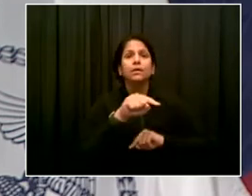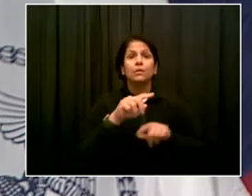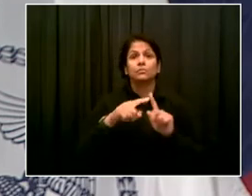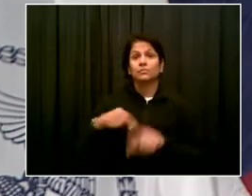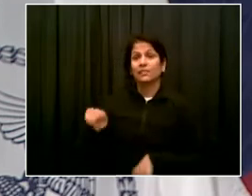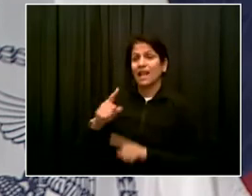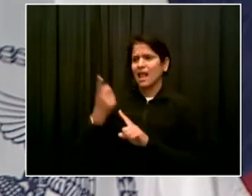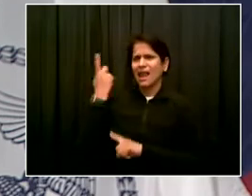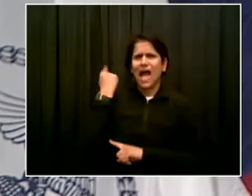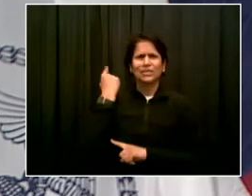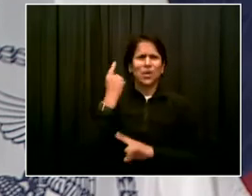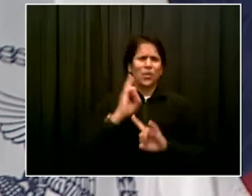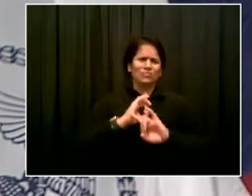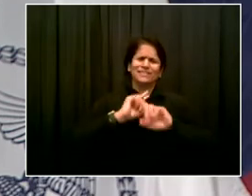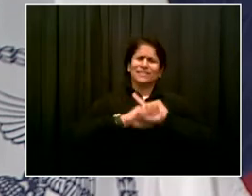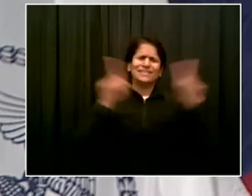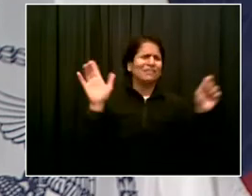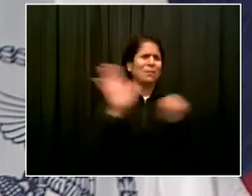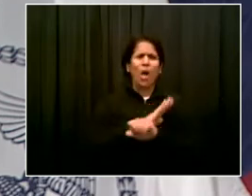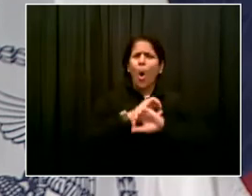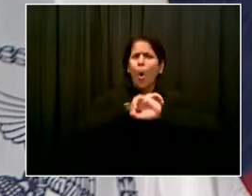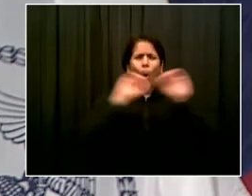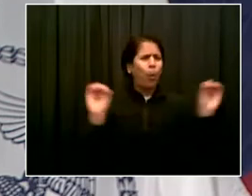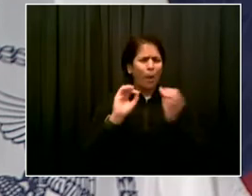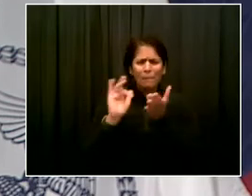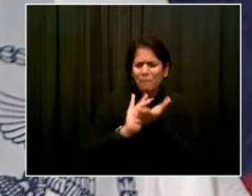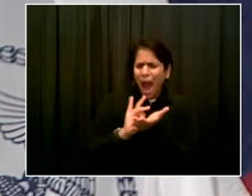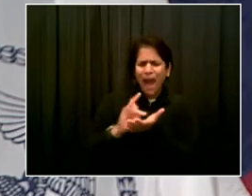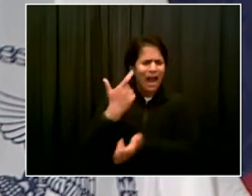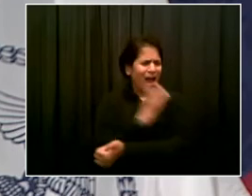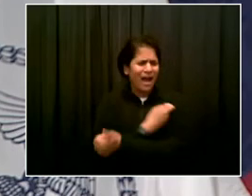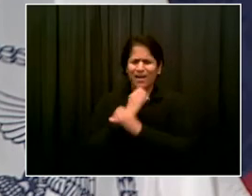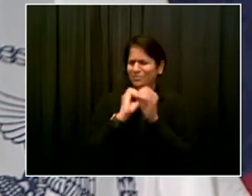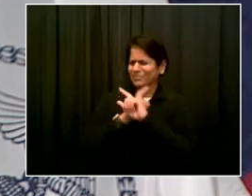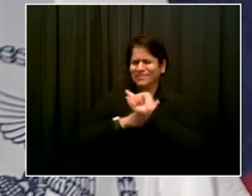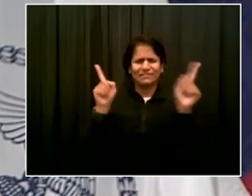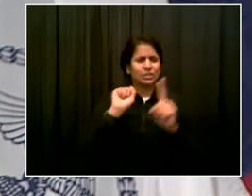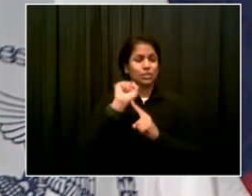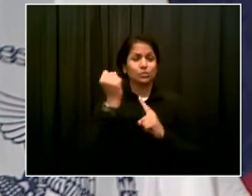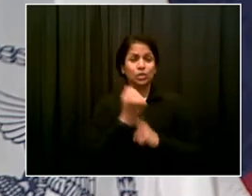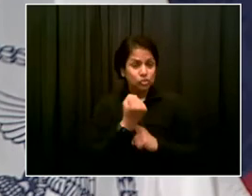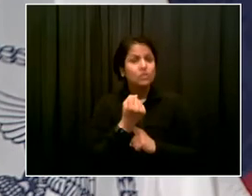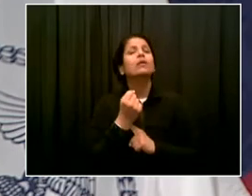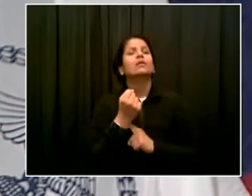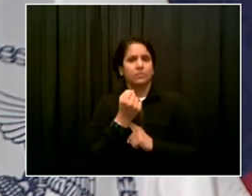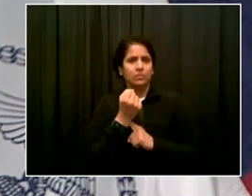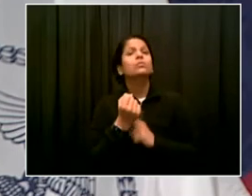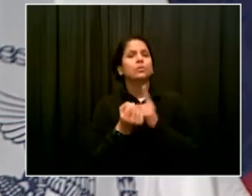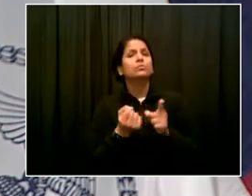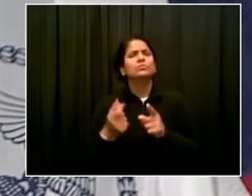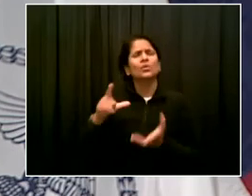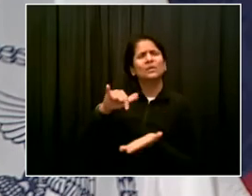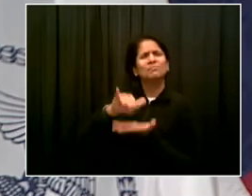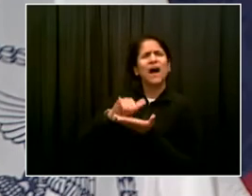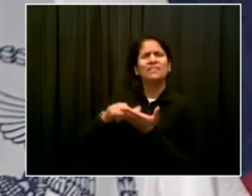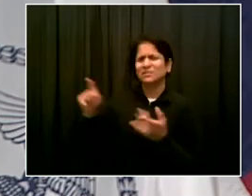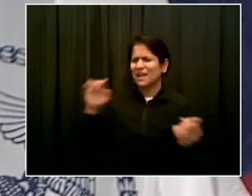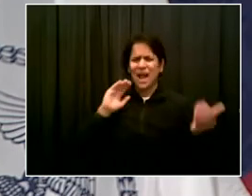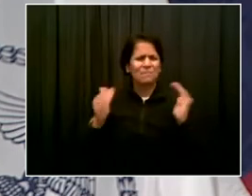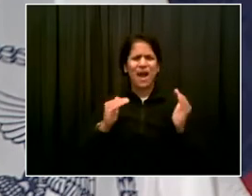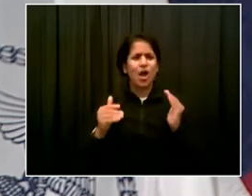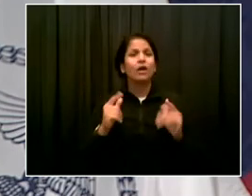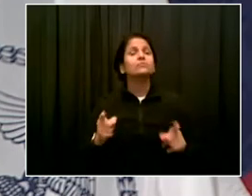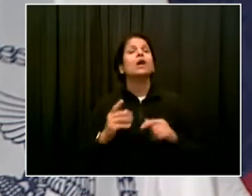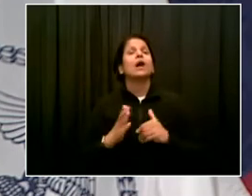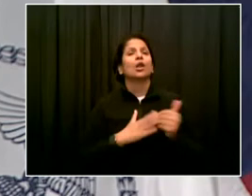appreciate the effort at comparison, but I think it's really apples and oranges. But with that, I will now turn to the experts, Dr. Choksi, followed by Dr.